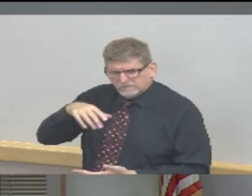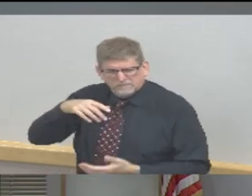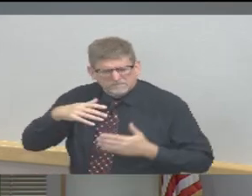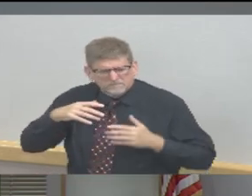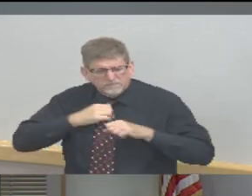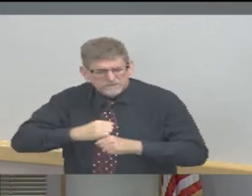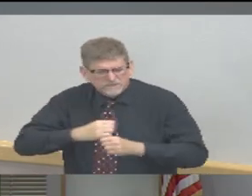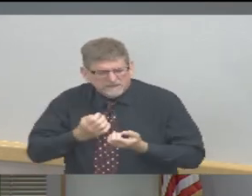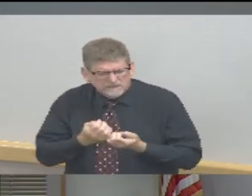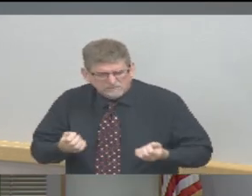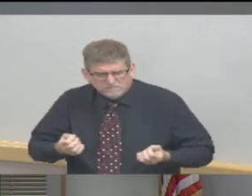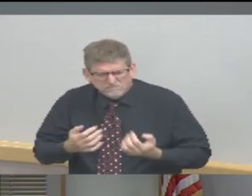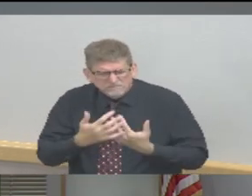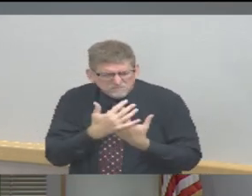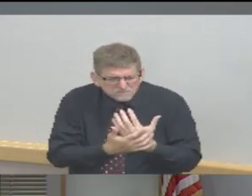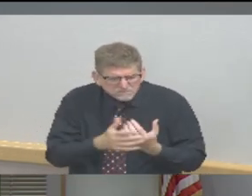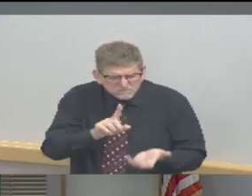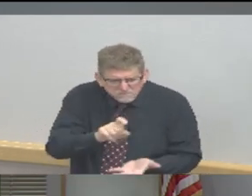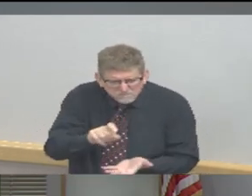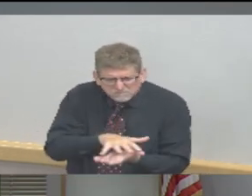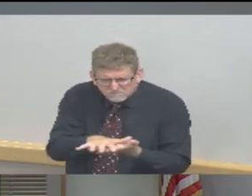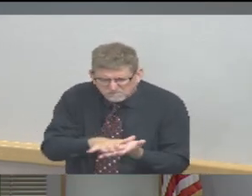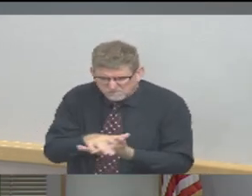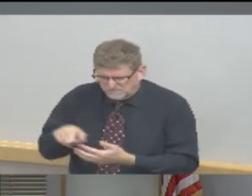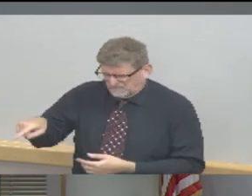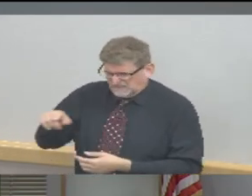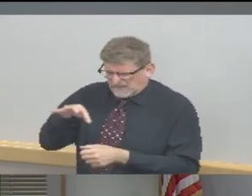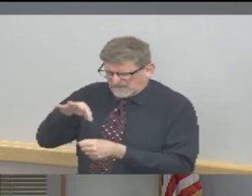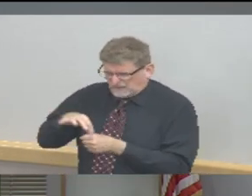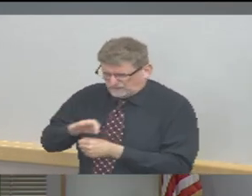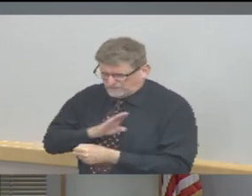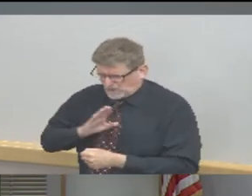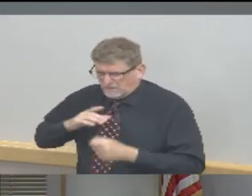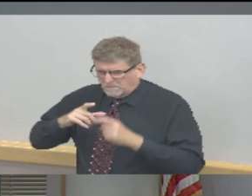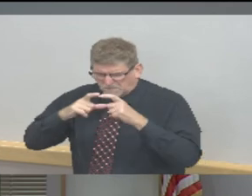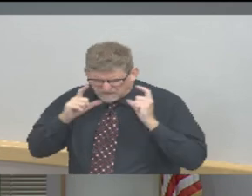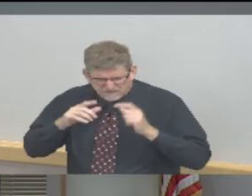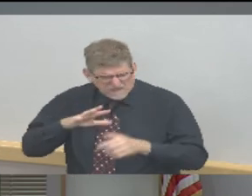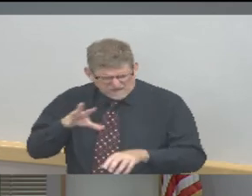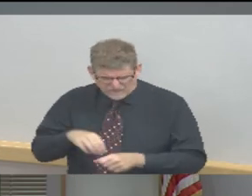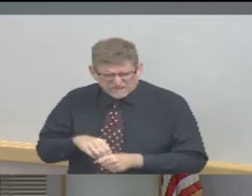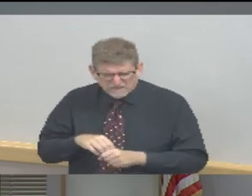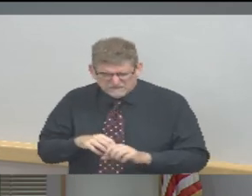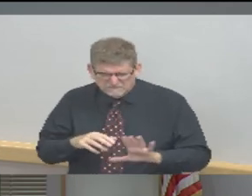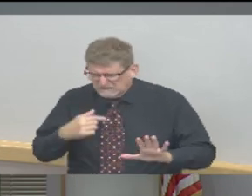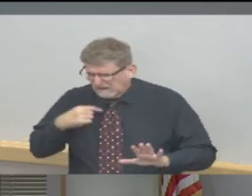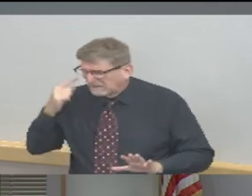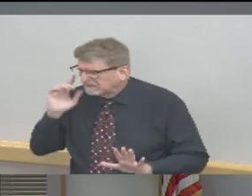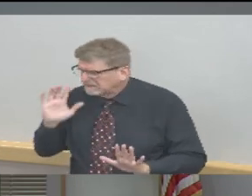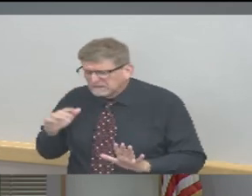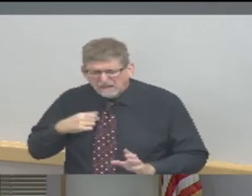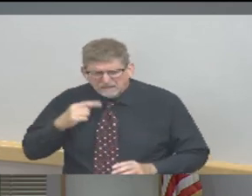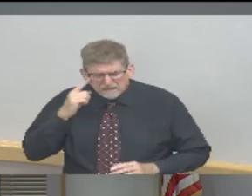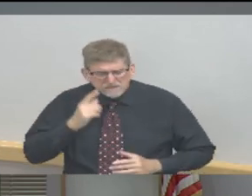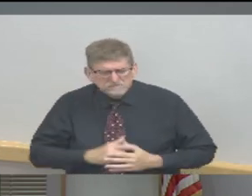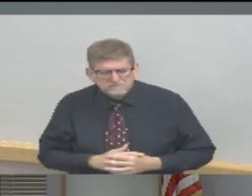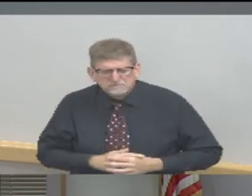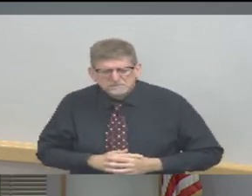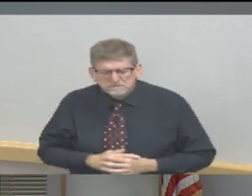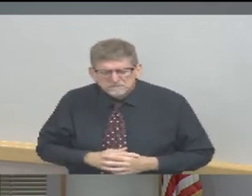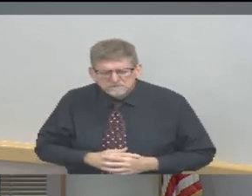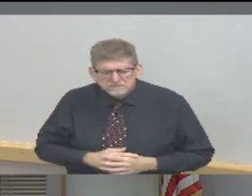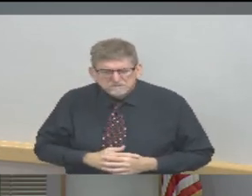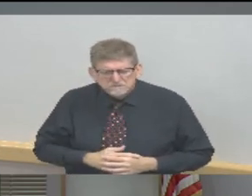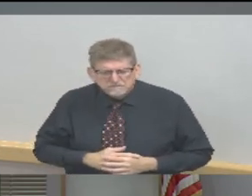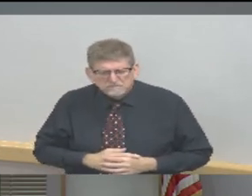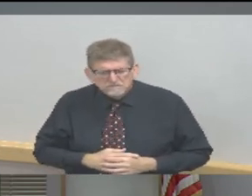sanitizer, and I'm going to make the assumption that that included masks, but I haven't actually seen those or talked to anybody about them, but enough that we would have that